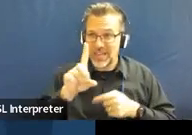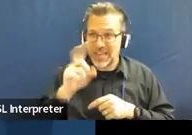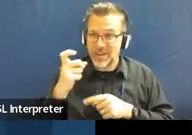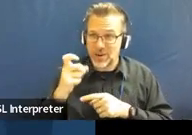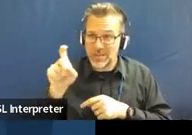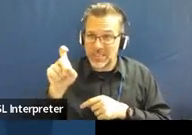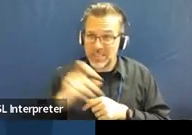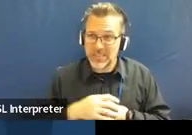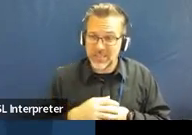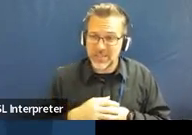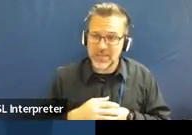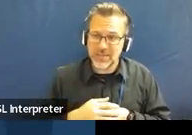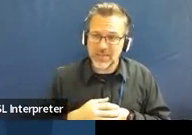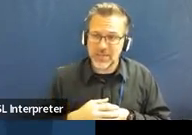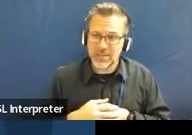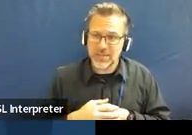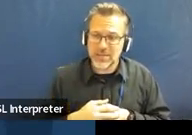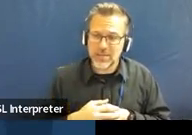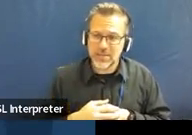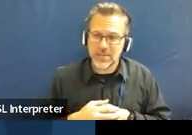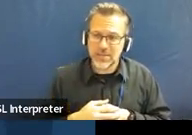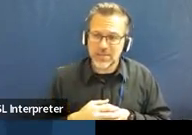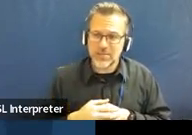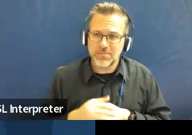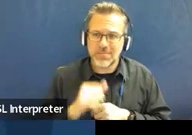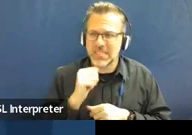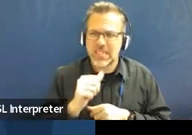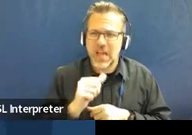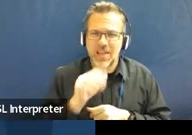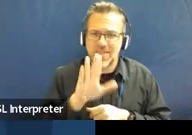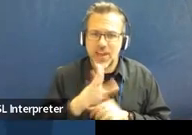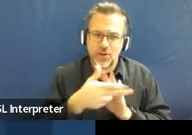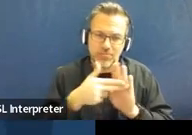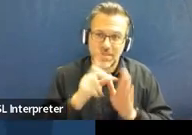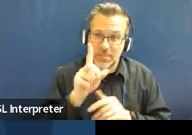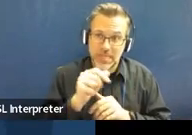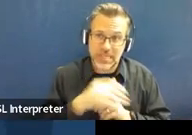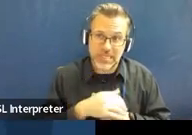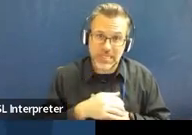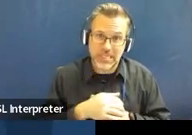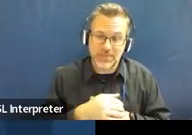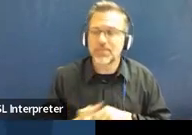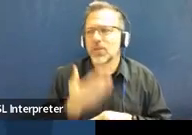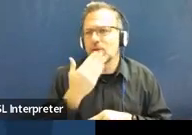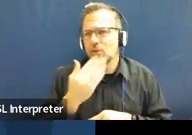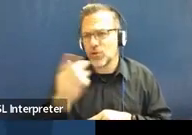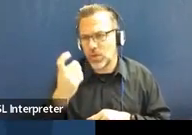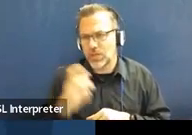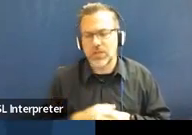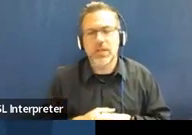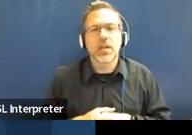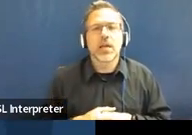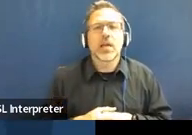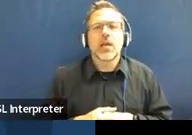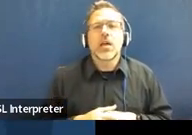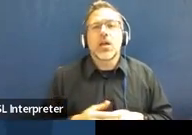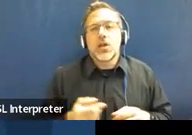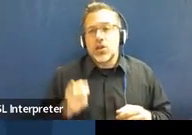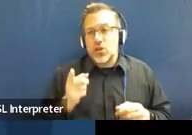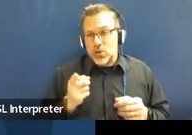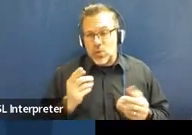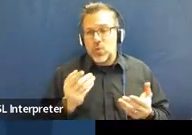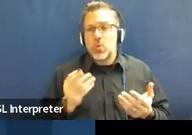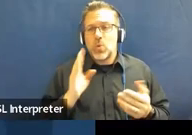their disability of record? That's a really good question. So you would want to think about,